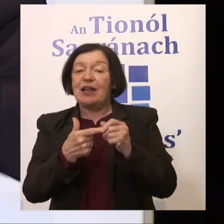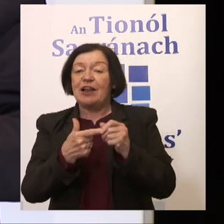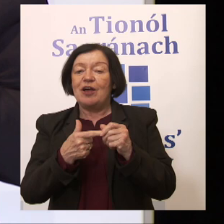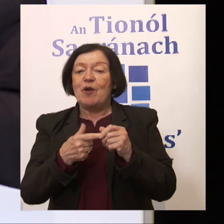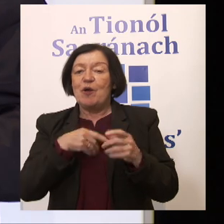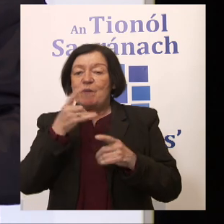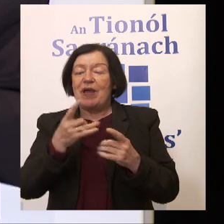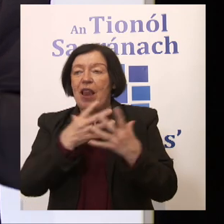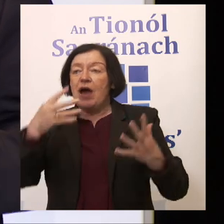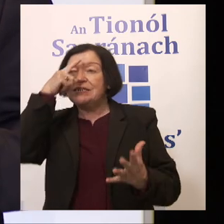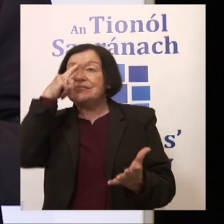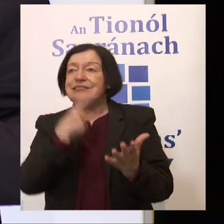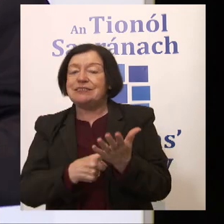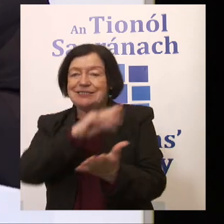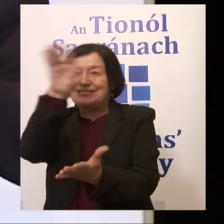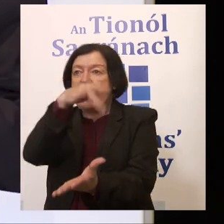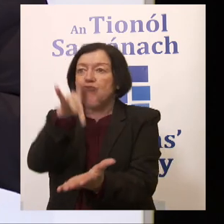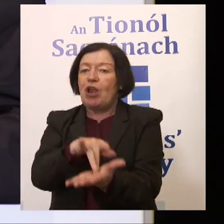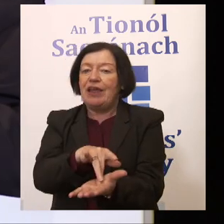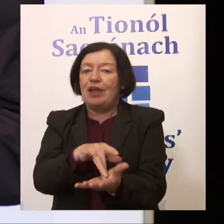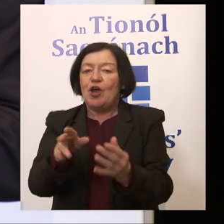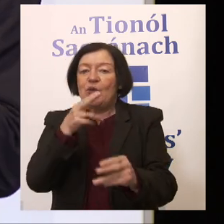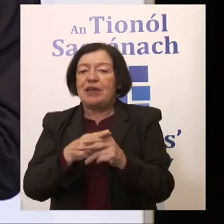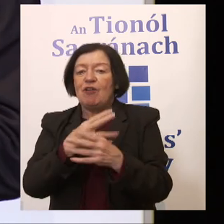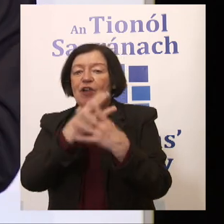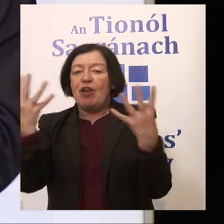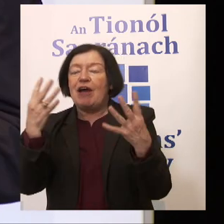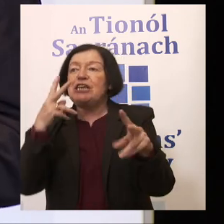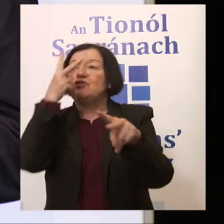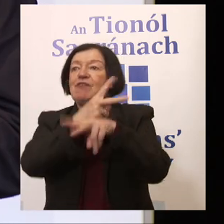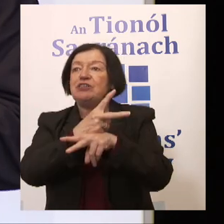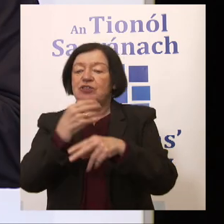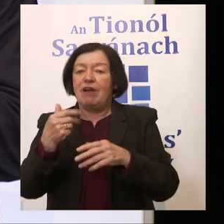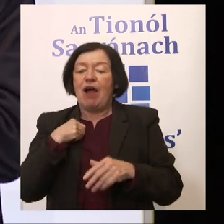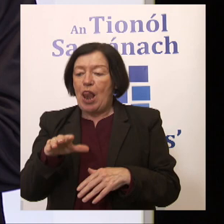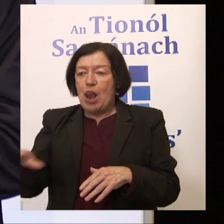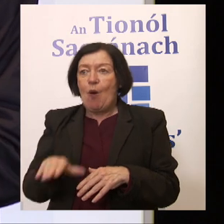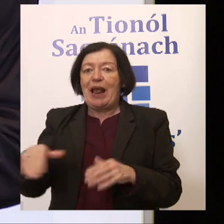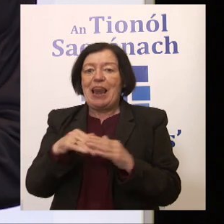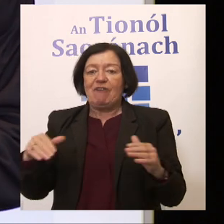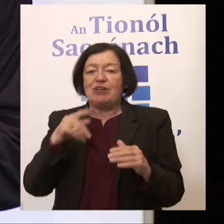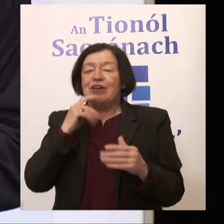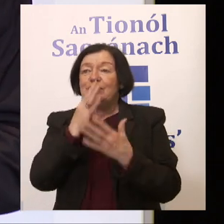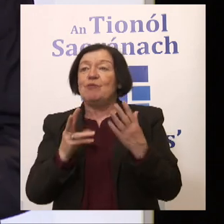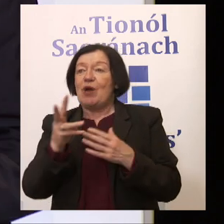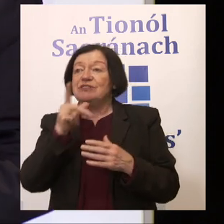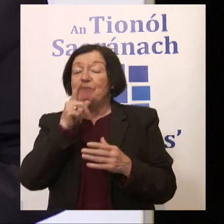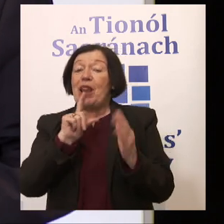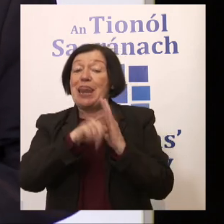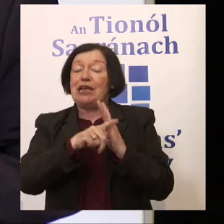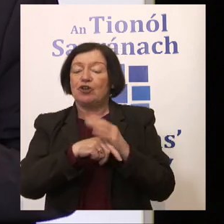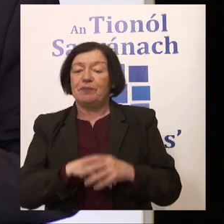make an awful lot of decisions centrally with not a huge amount of intervention at a local level. There are some ways that we'll talk about later on.